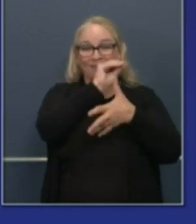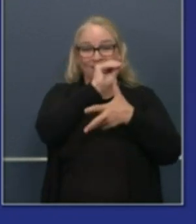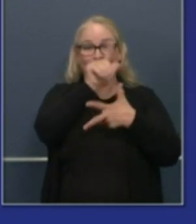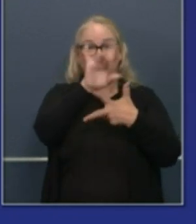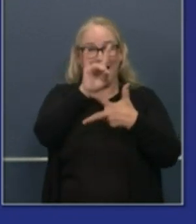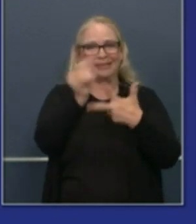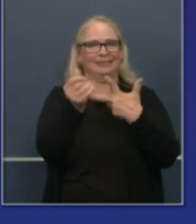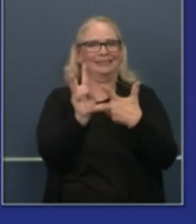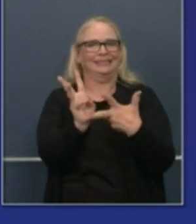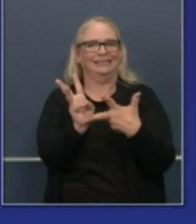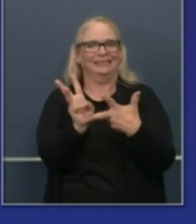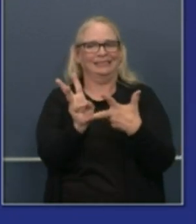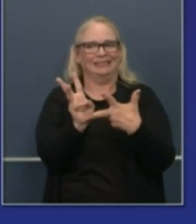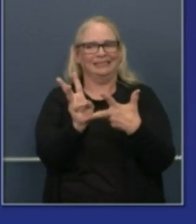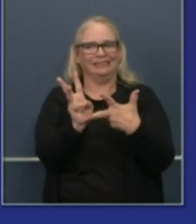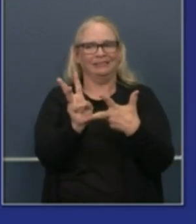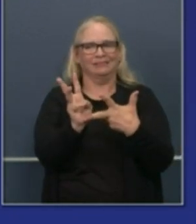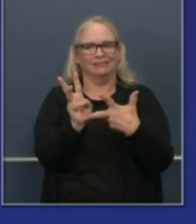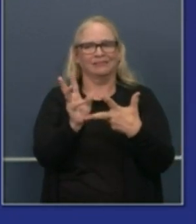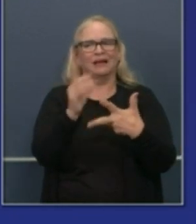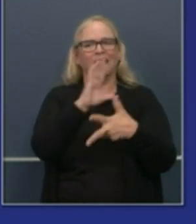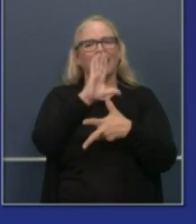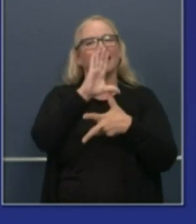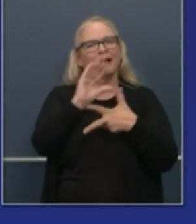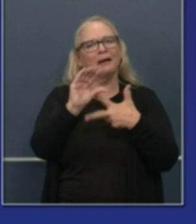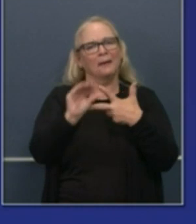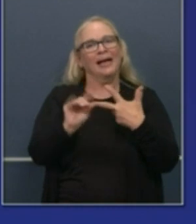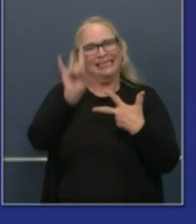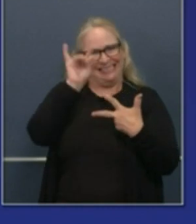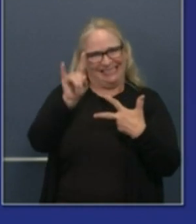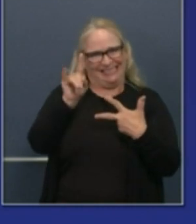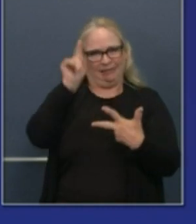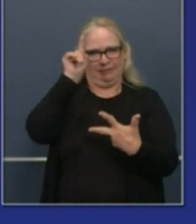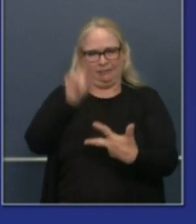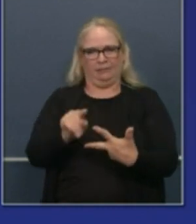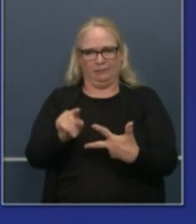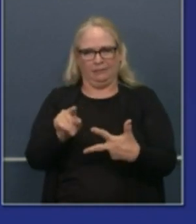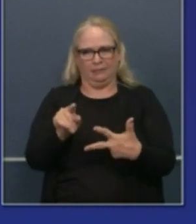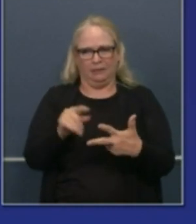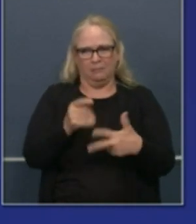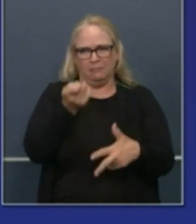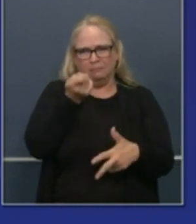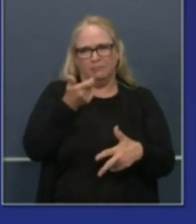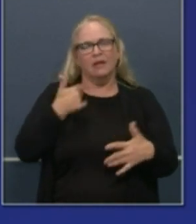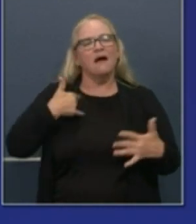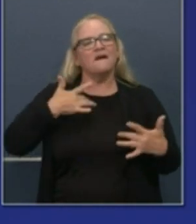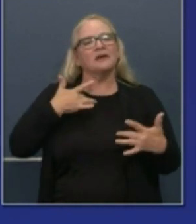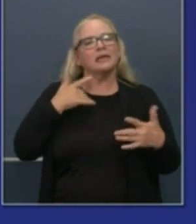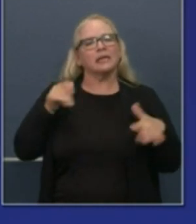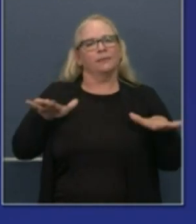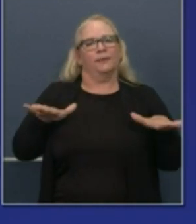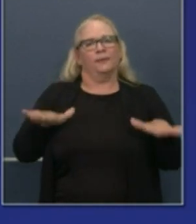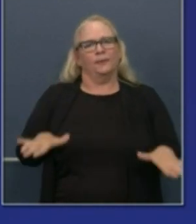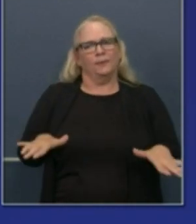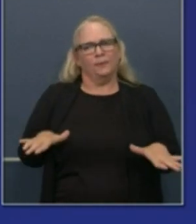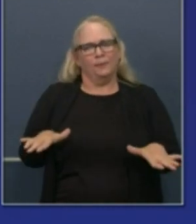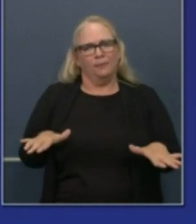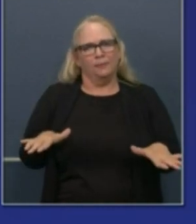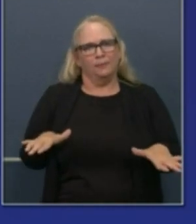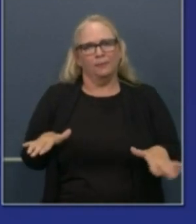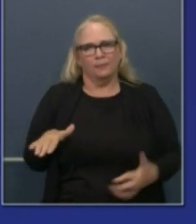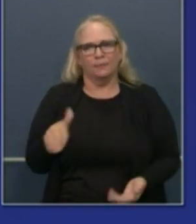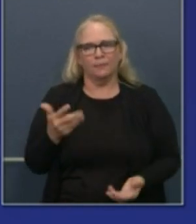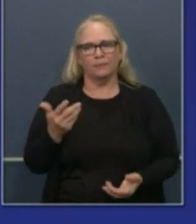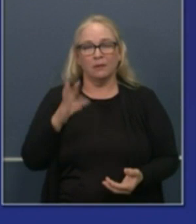That's an encouraging sign but I will enliven you with some additional thoughts in a moment as we